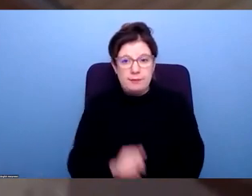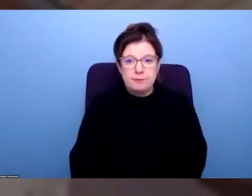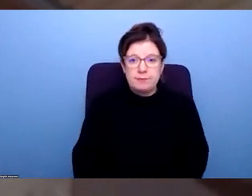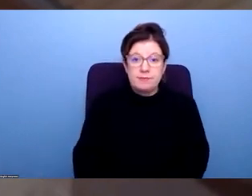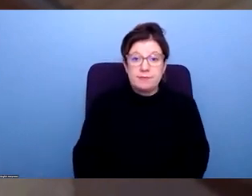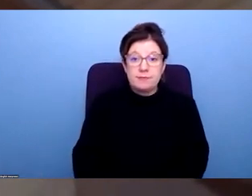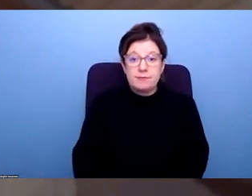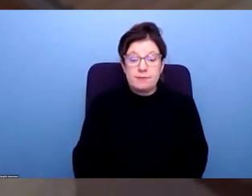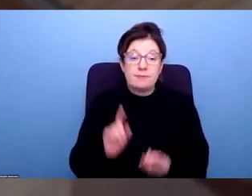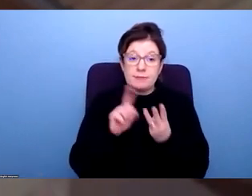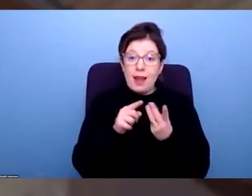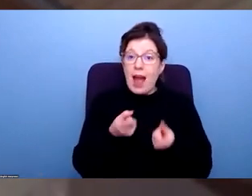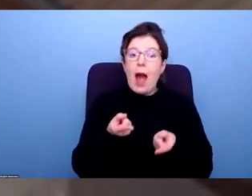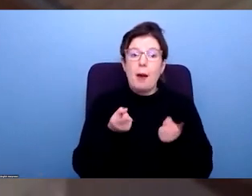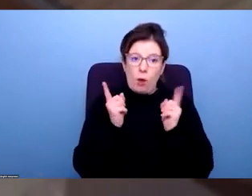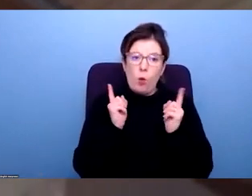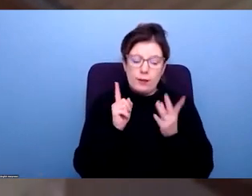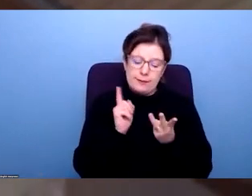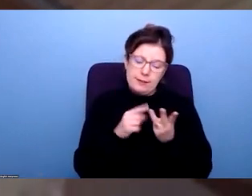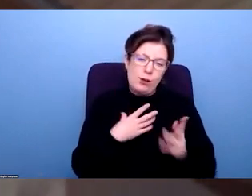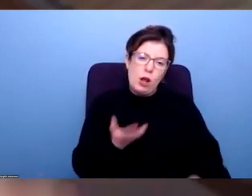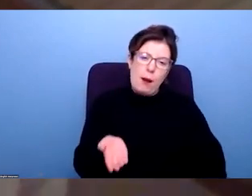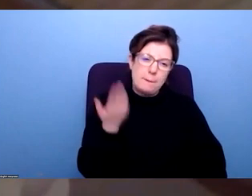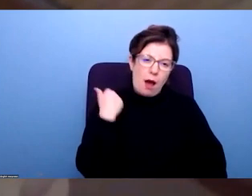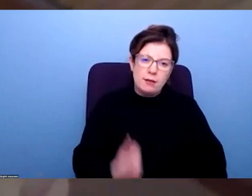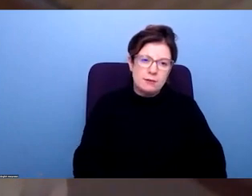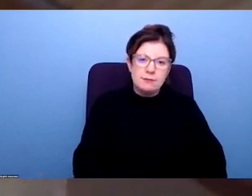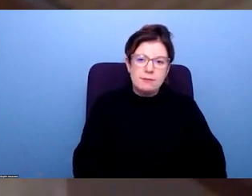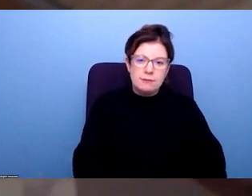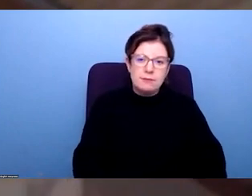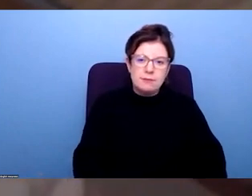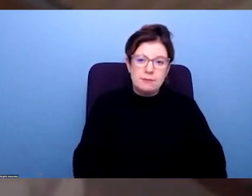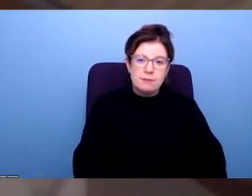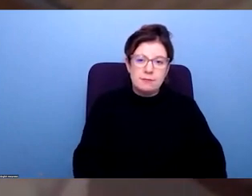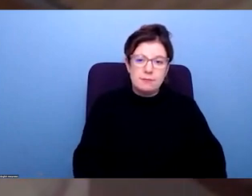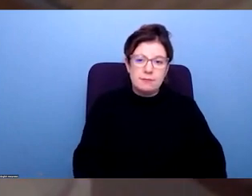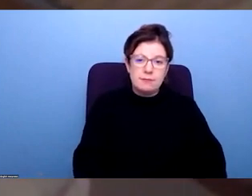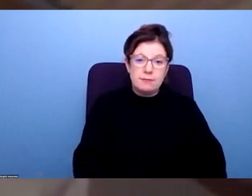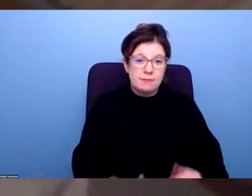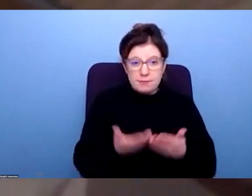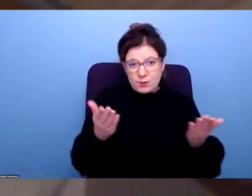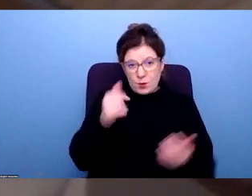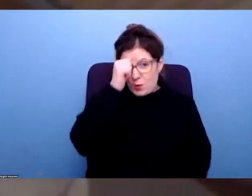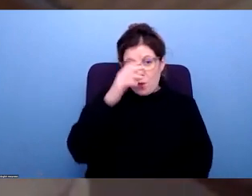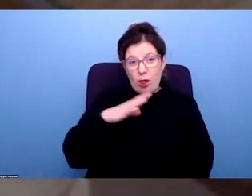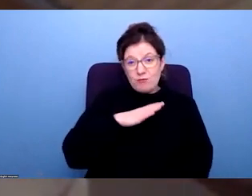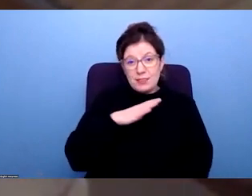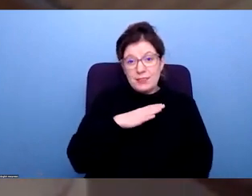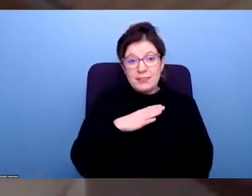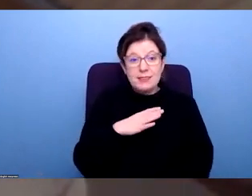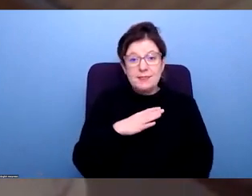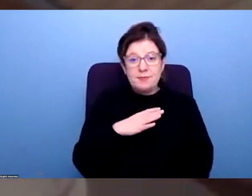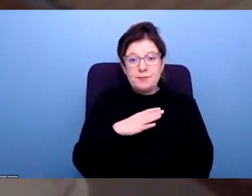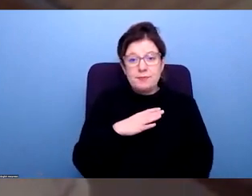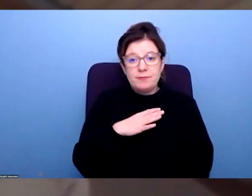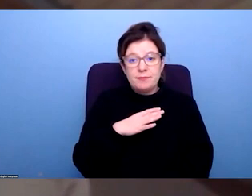point is employers really, really need to step up. And I think we need repeating in this group. But just to commend the work of